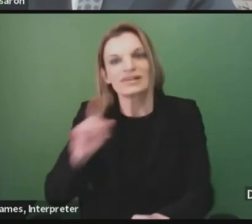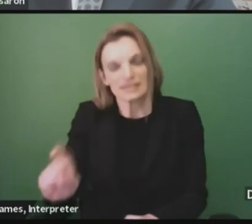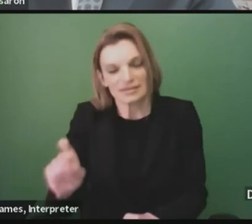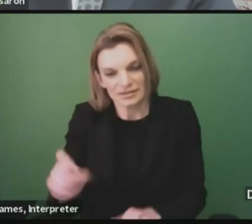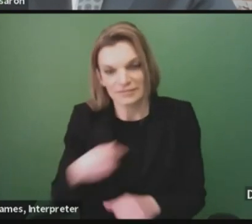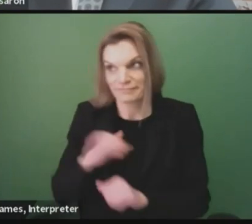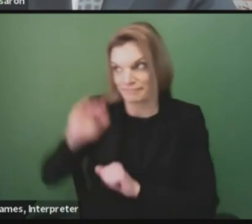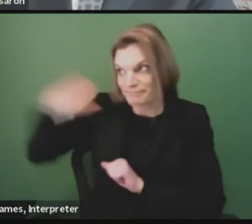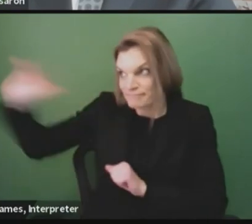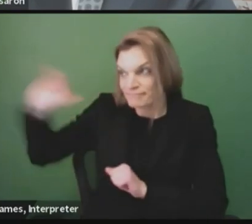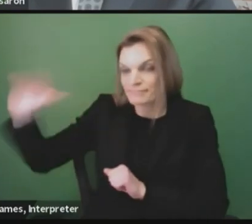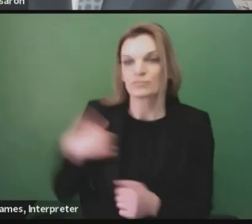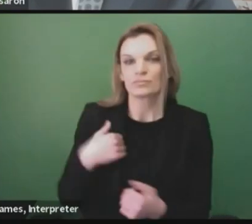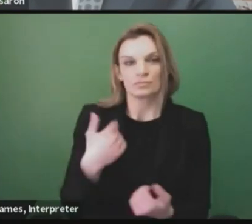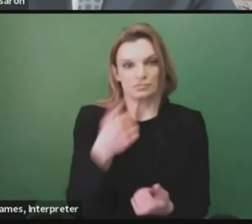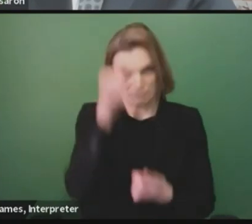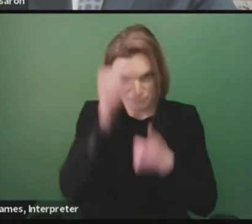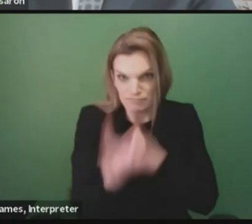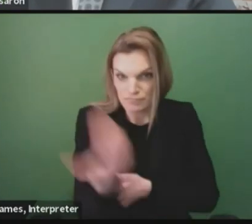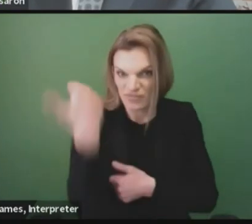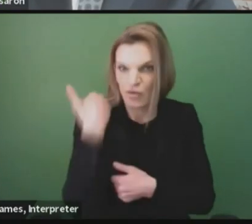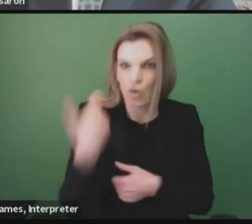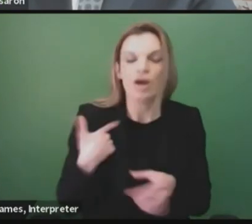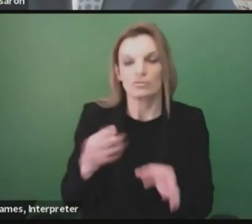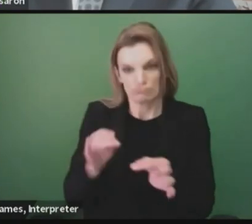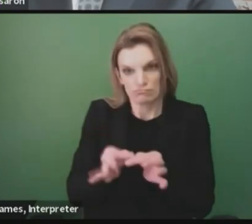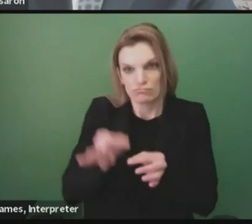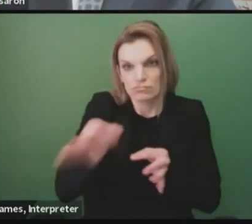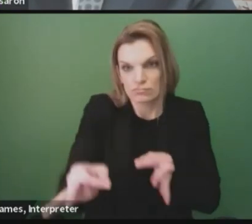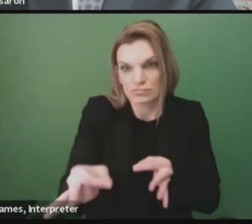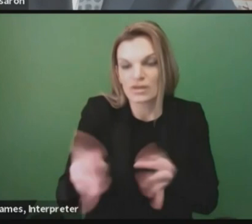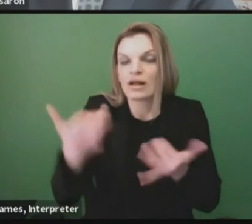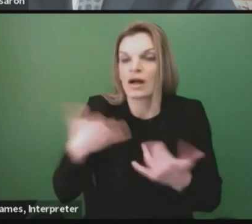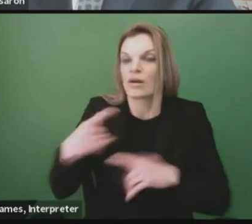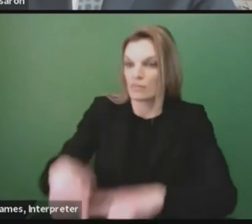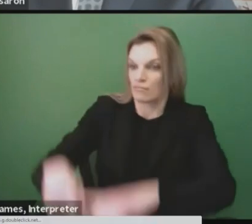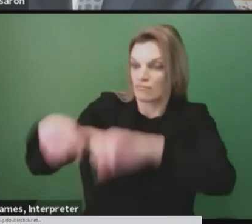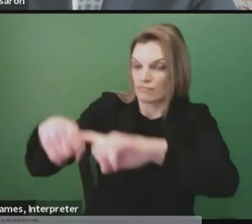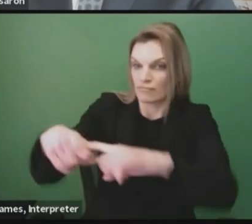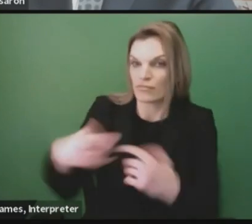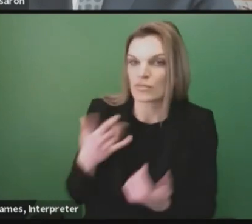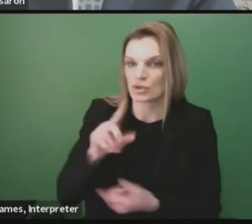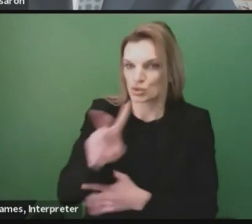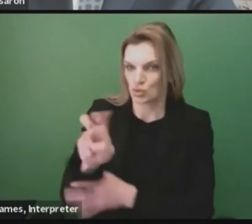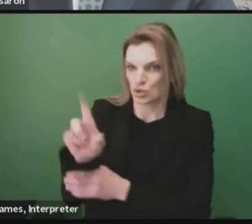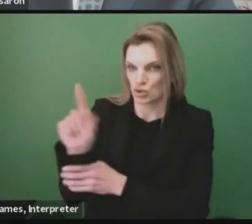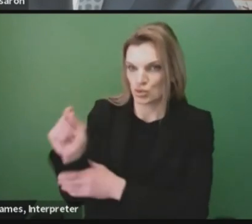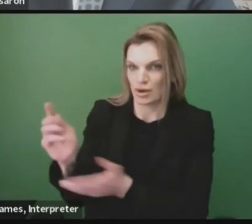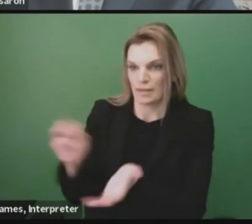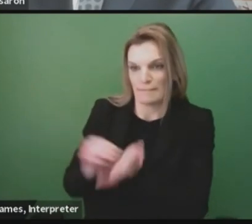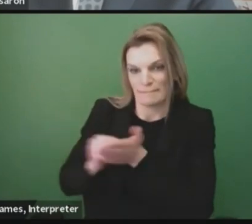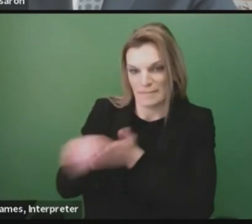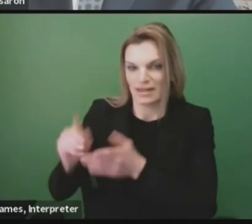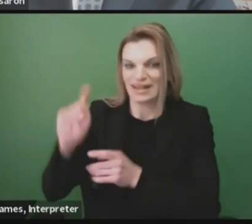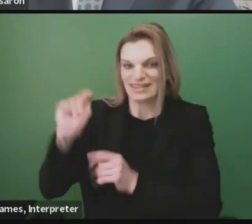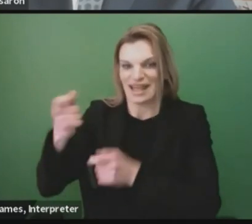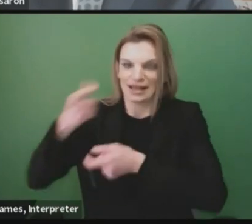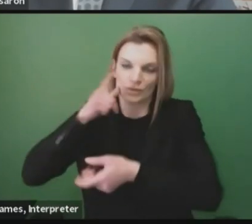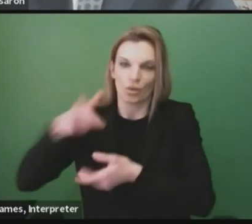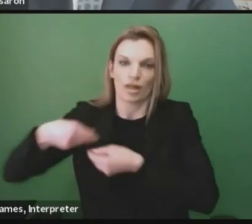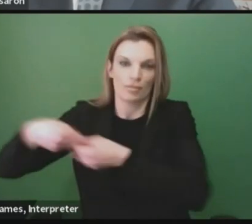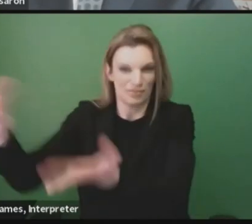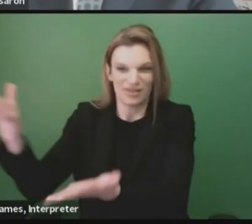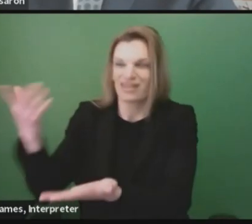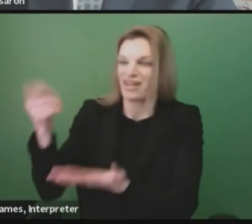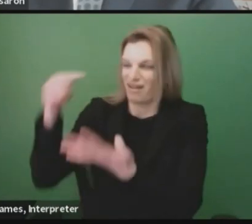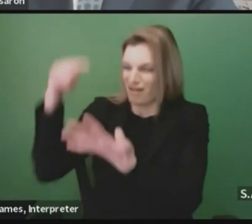through the end of March, as soon as the legislature removes the tie bar to a $220 million tax giveaway. It's time to